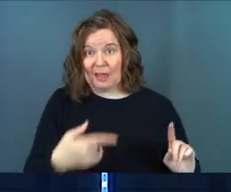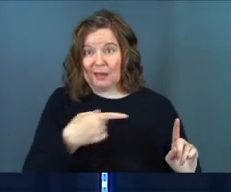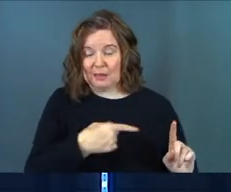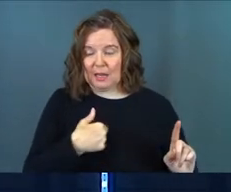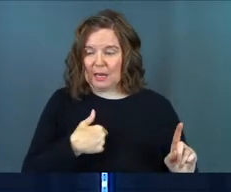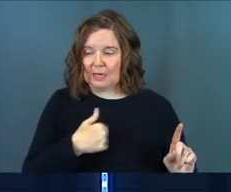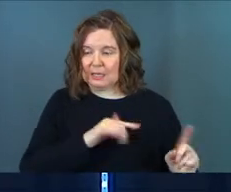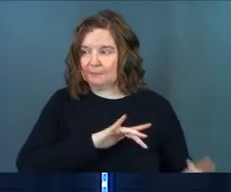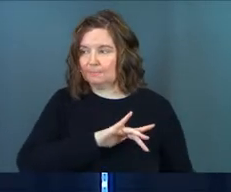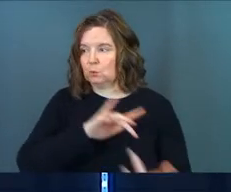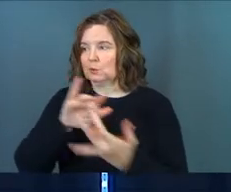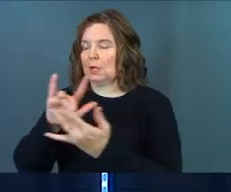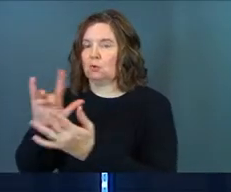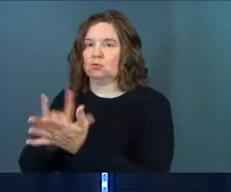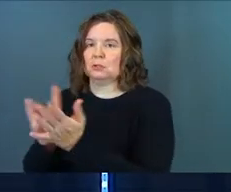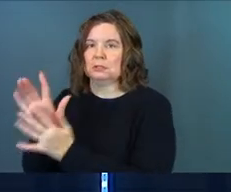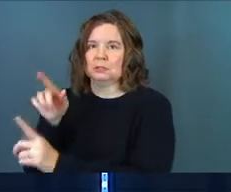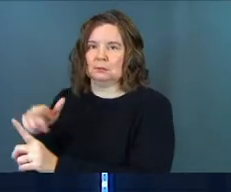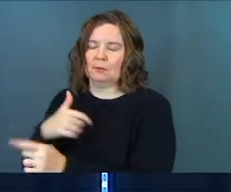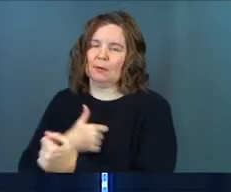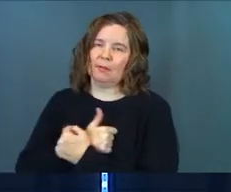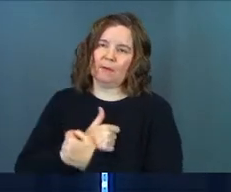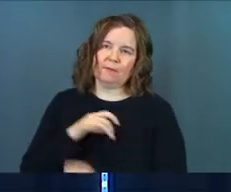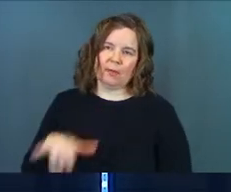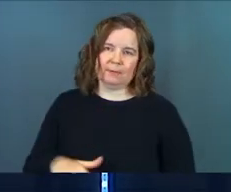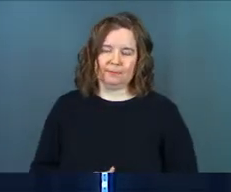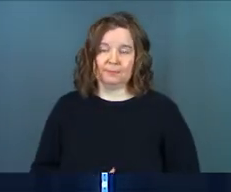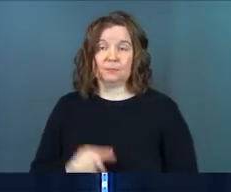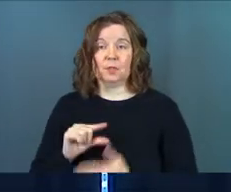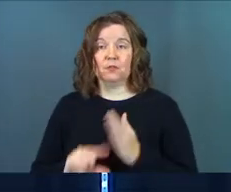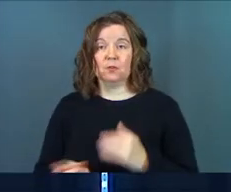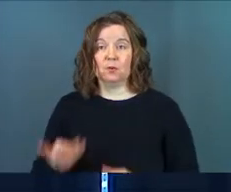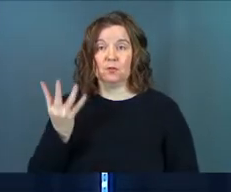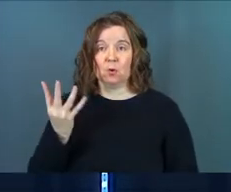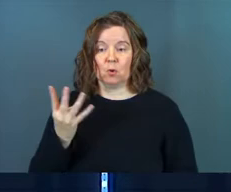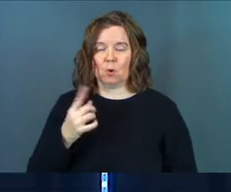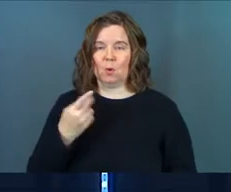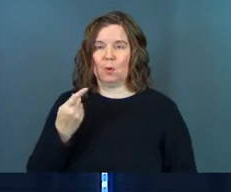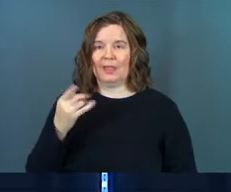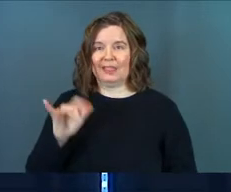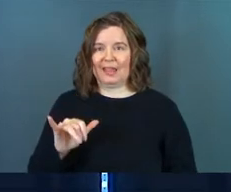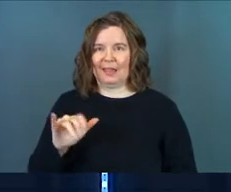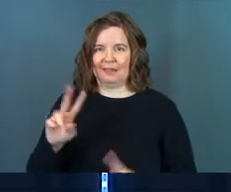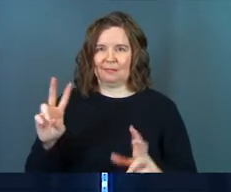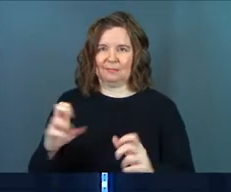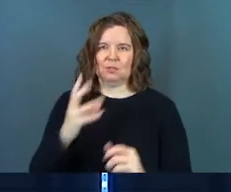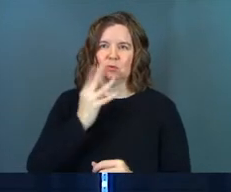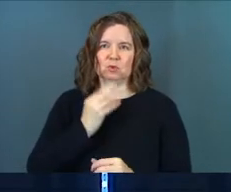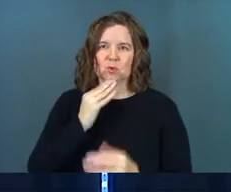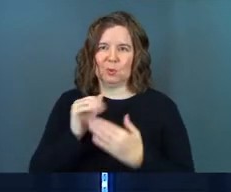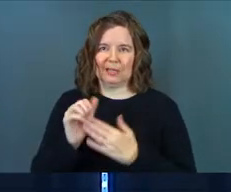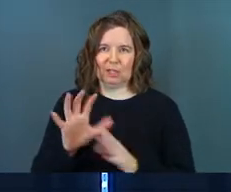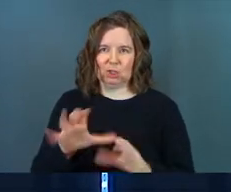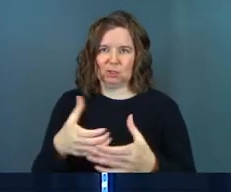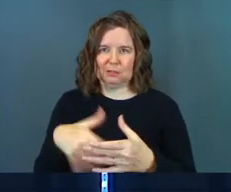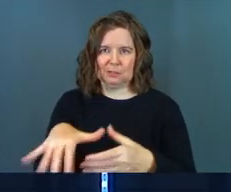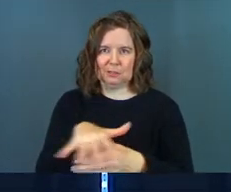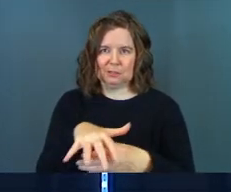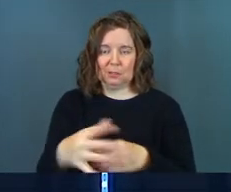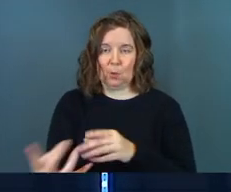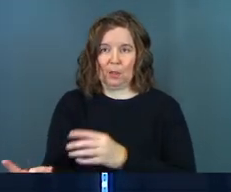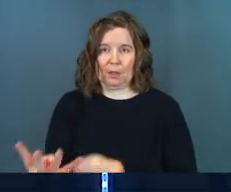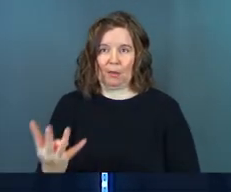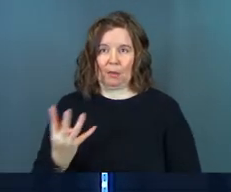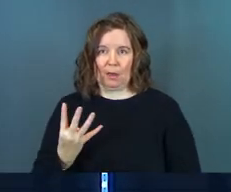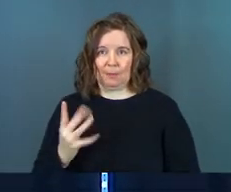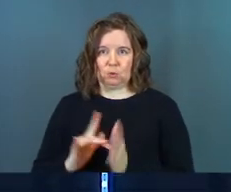he reaches out to Jesus. And I love that. Verse 4, when they, and this is the Jewish leaders here, when they came to